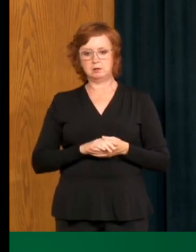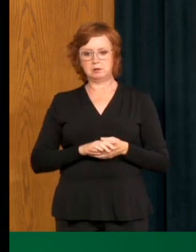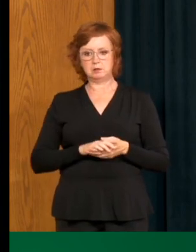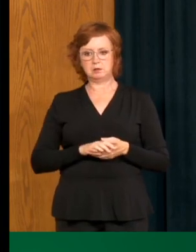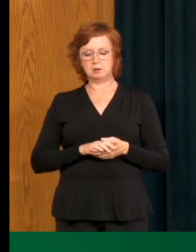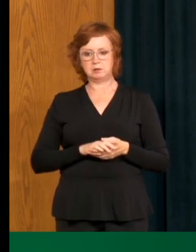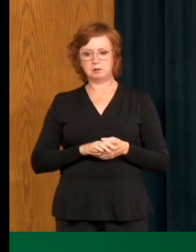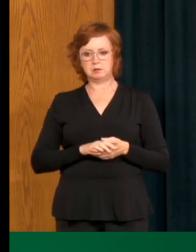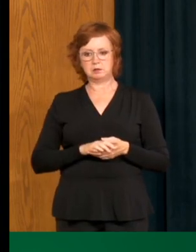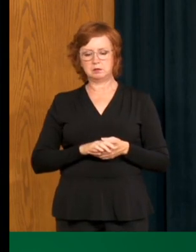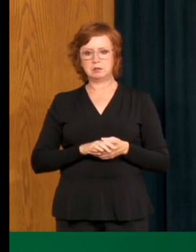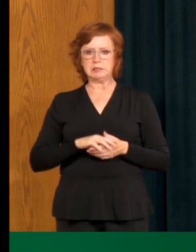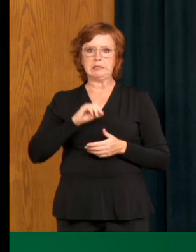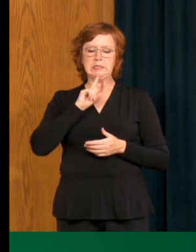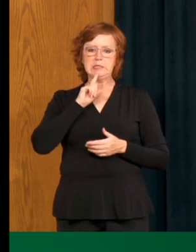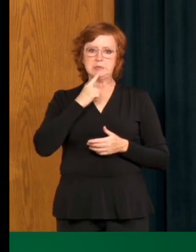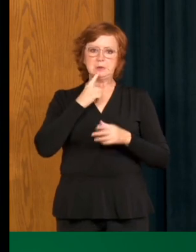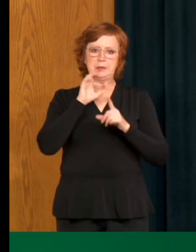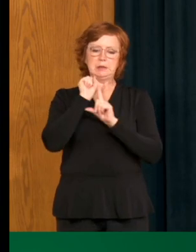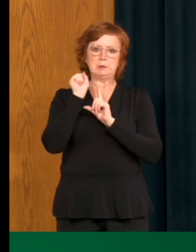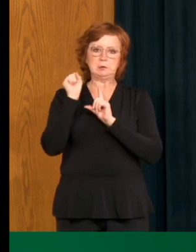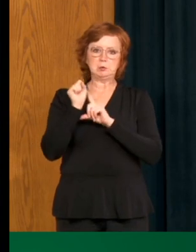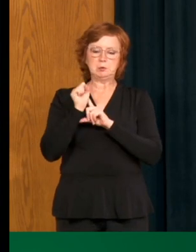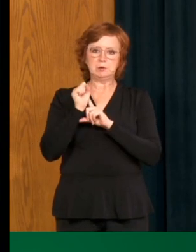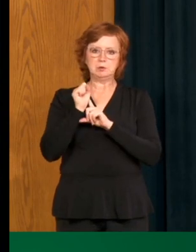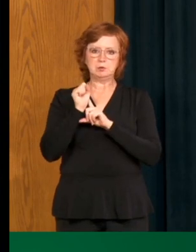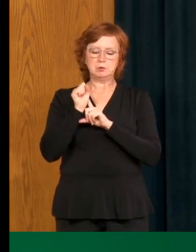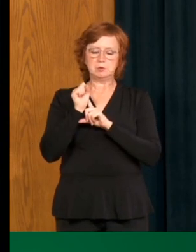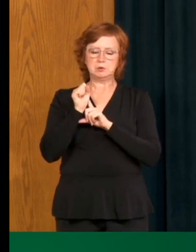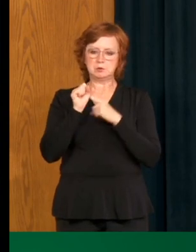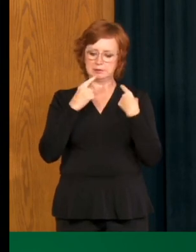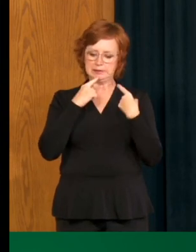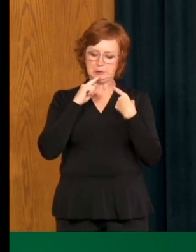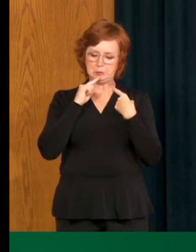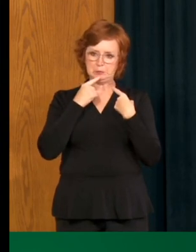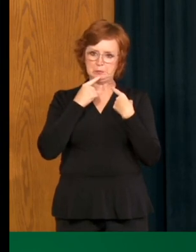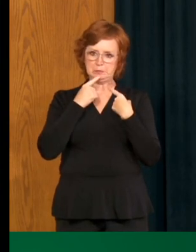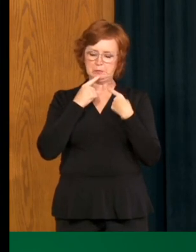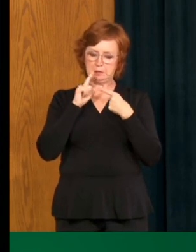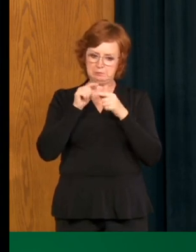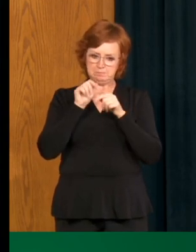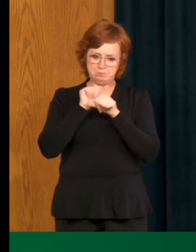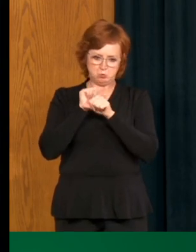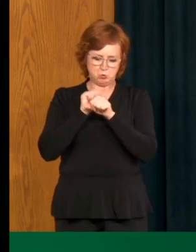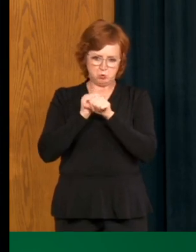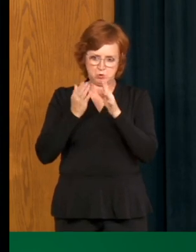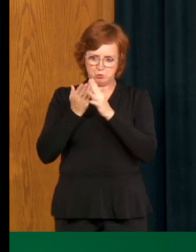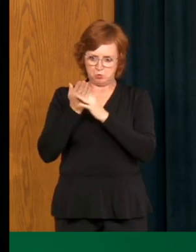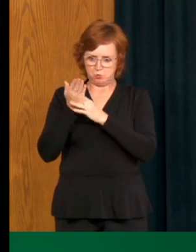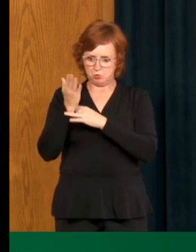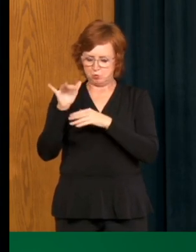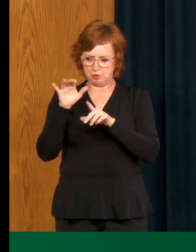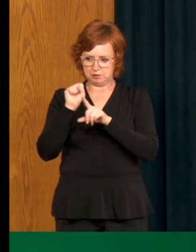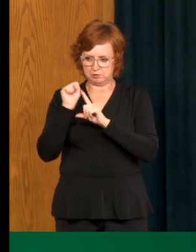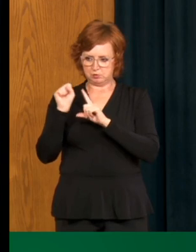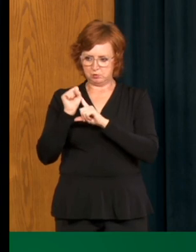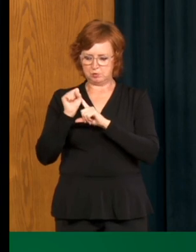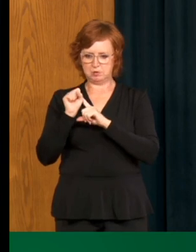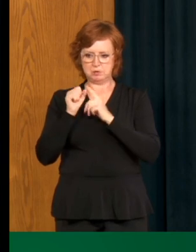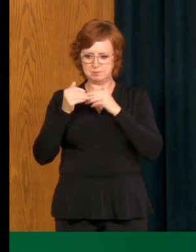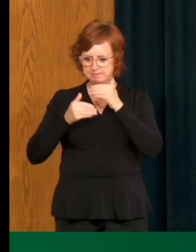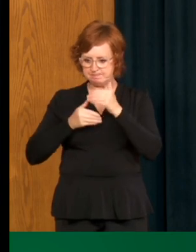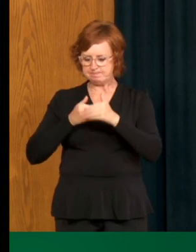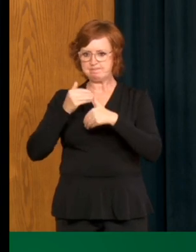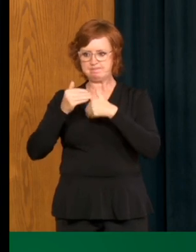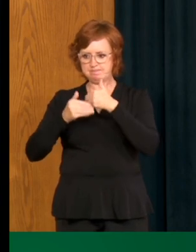And this isn't a, you know, a conversation or actions that we like to be taking.